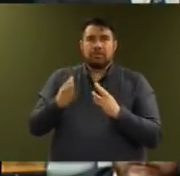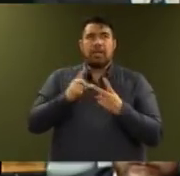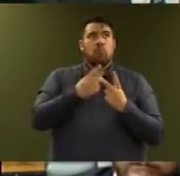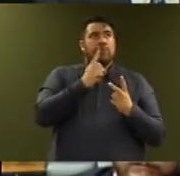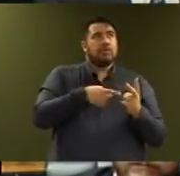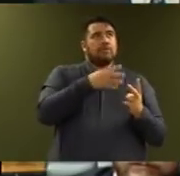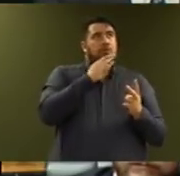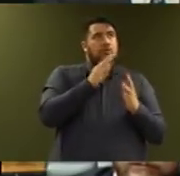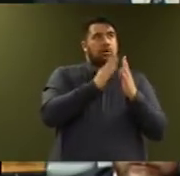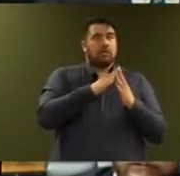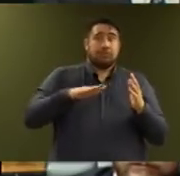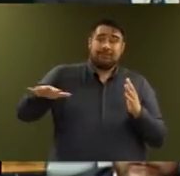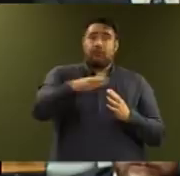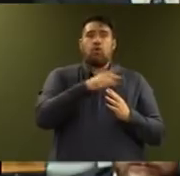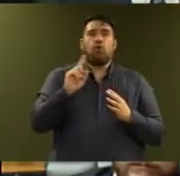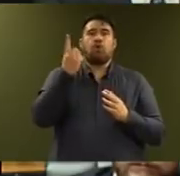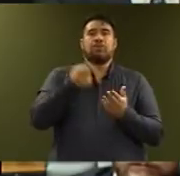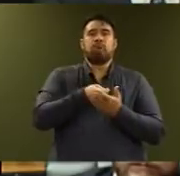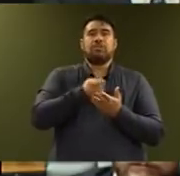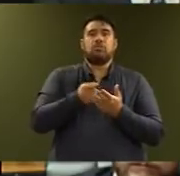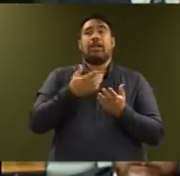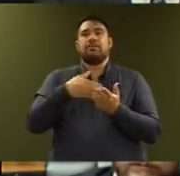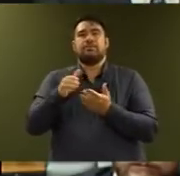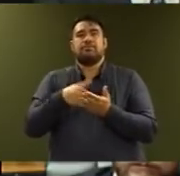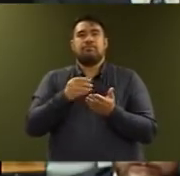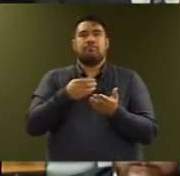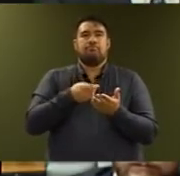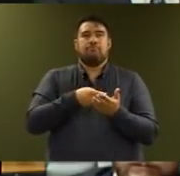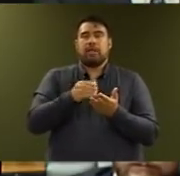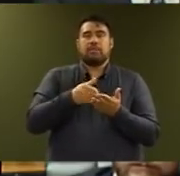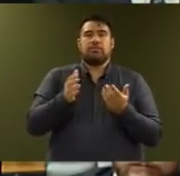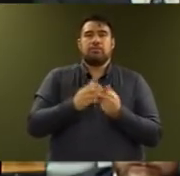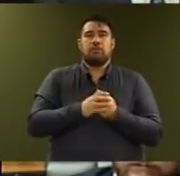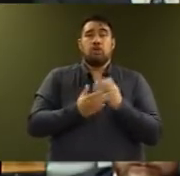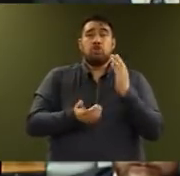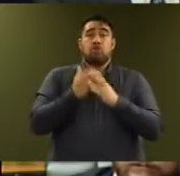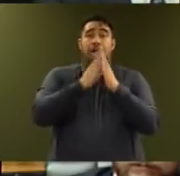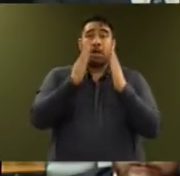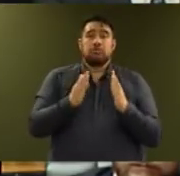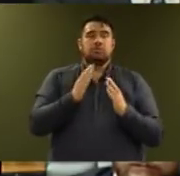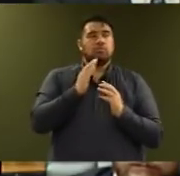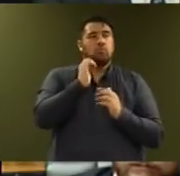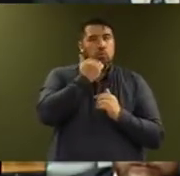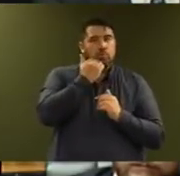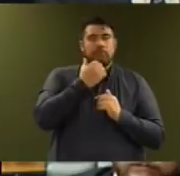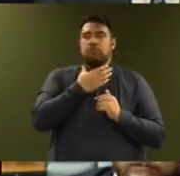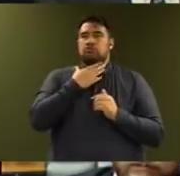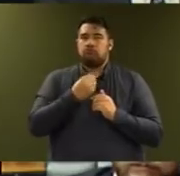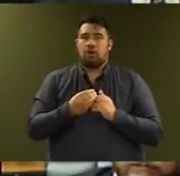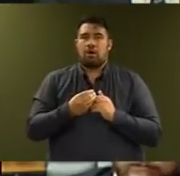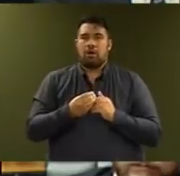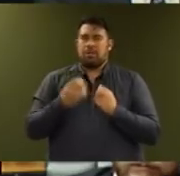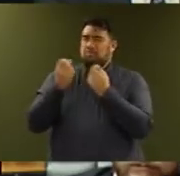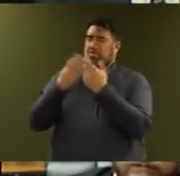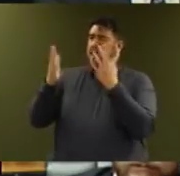Tāmaki for the open market. These will be new, warm and dry houses. Too many of our homes are cold